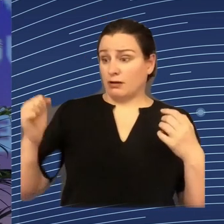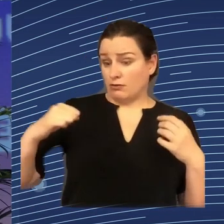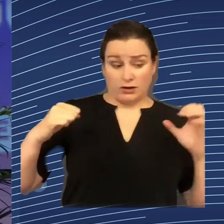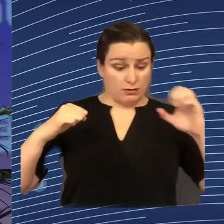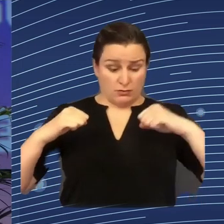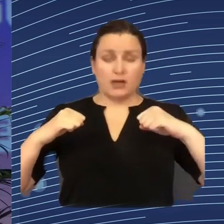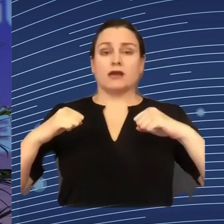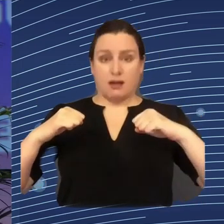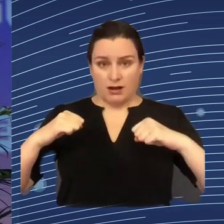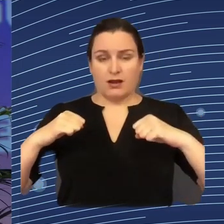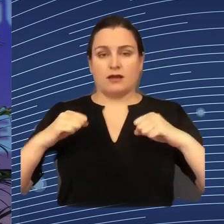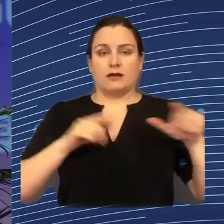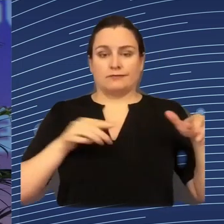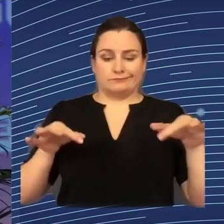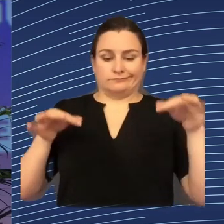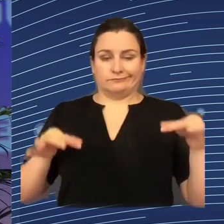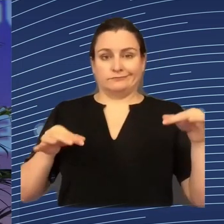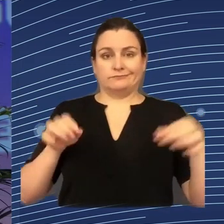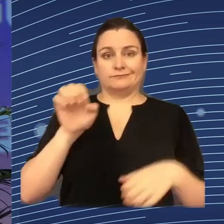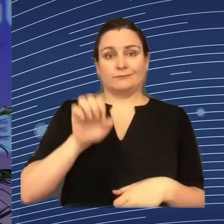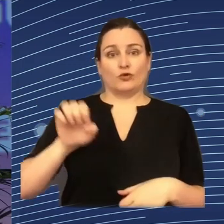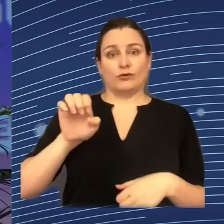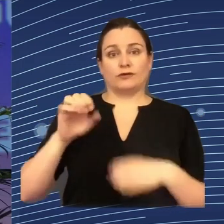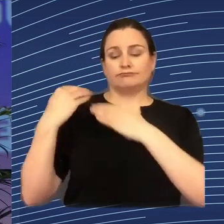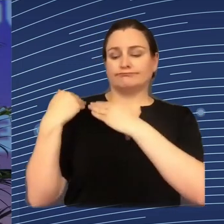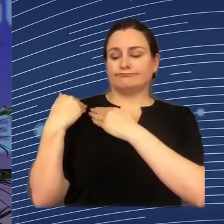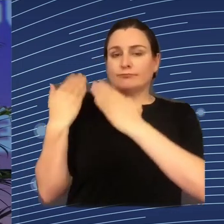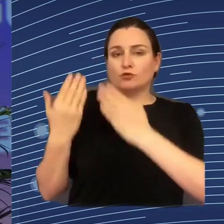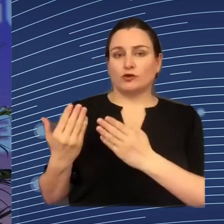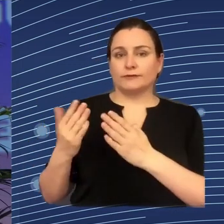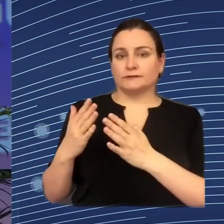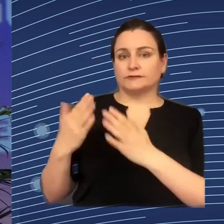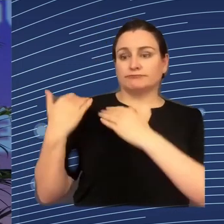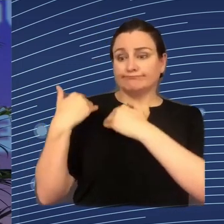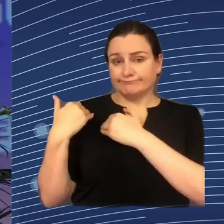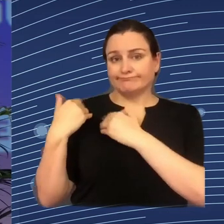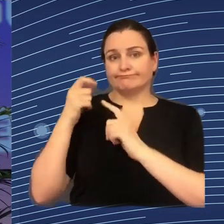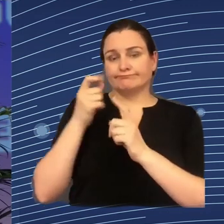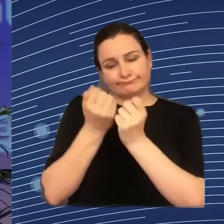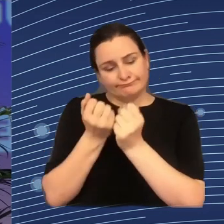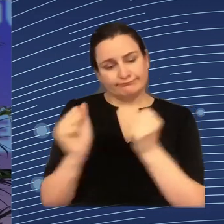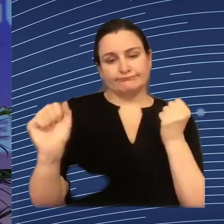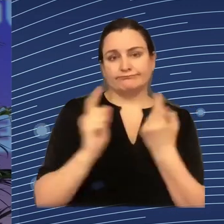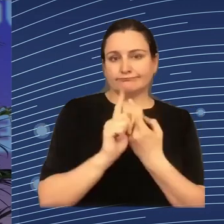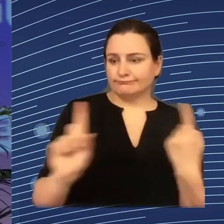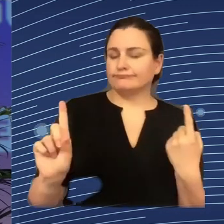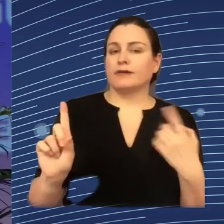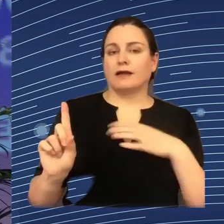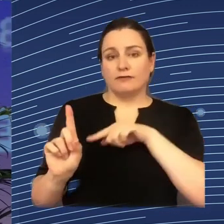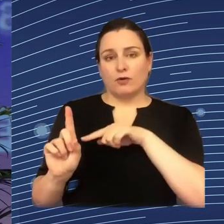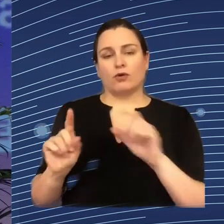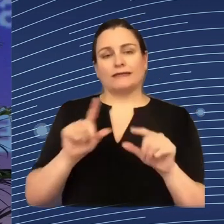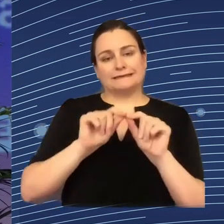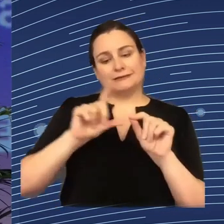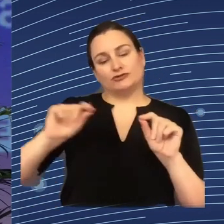of implementing the European Autonomous Agreement on Digitalization. And this is an agreement that includes a